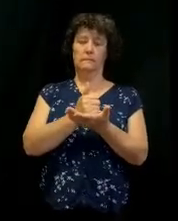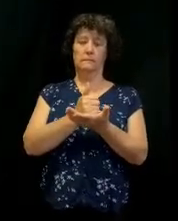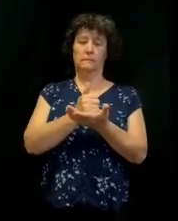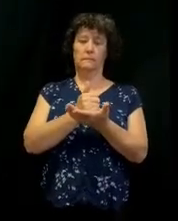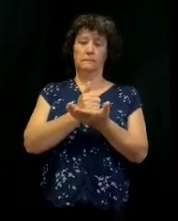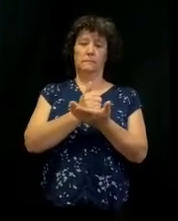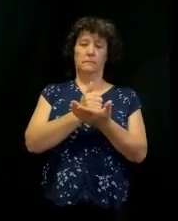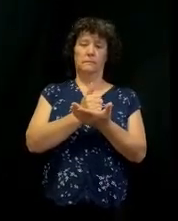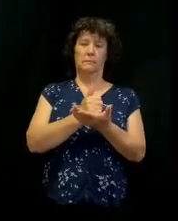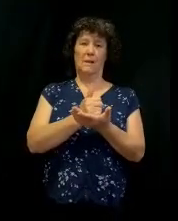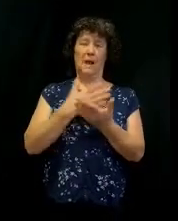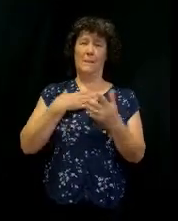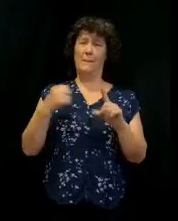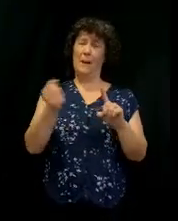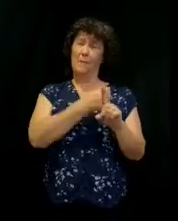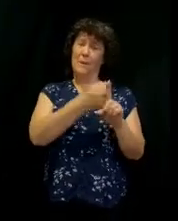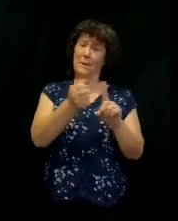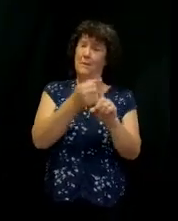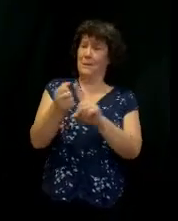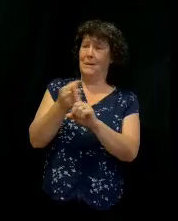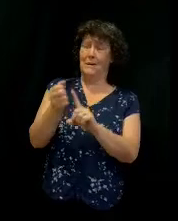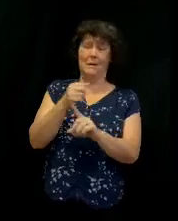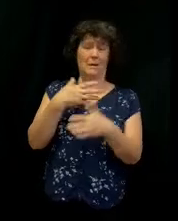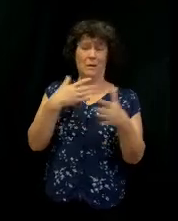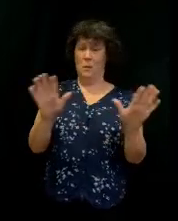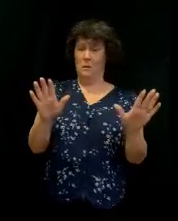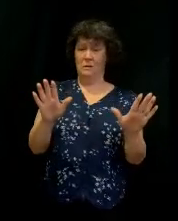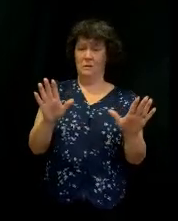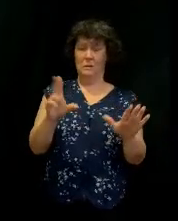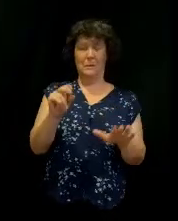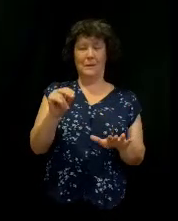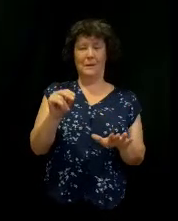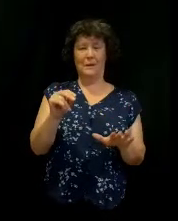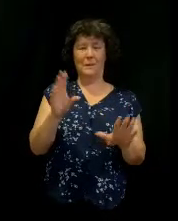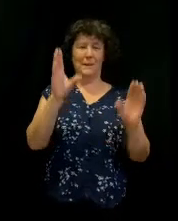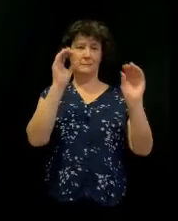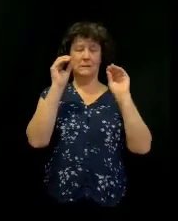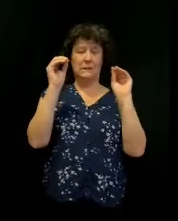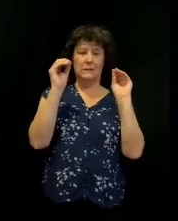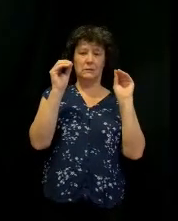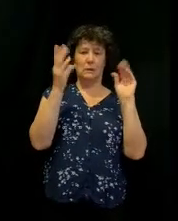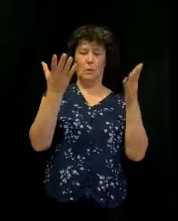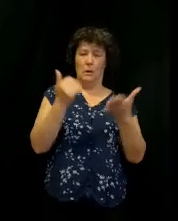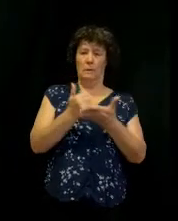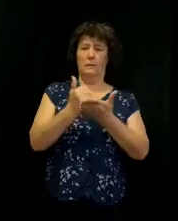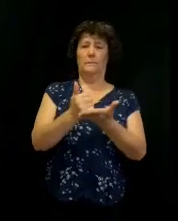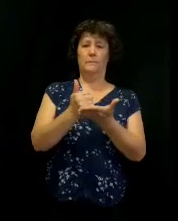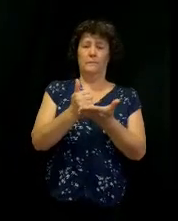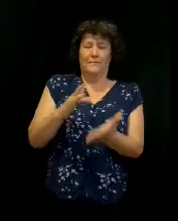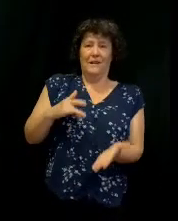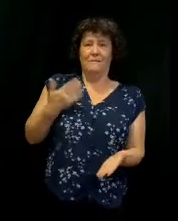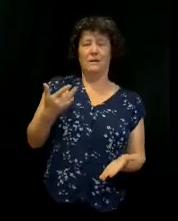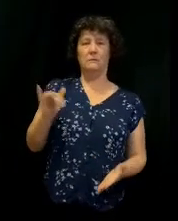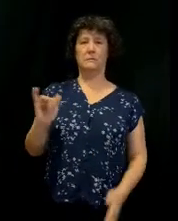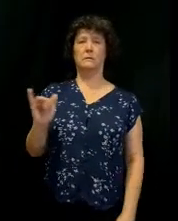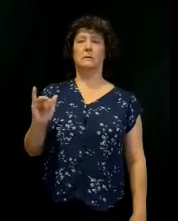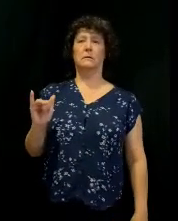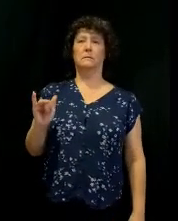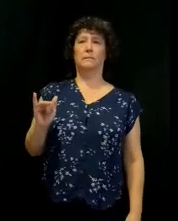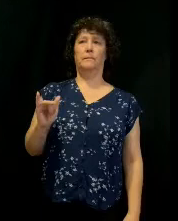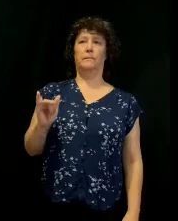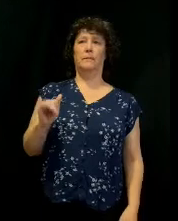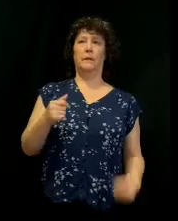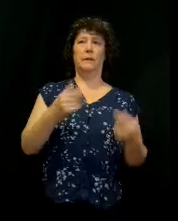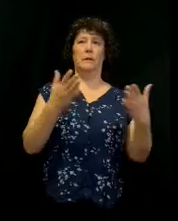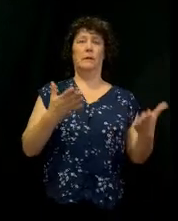I'm not trying to beat us up, but I felt that it's like the